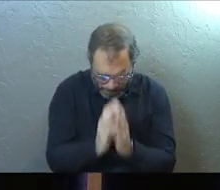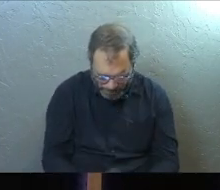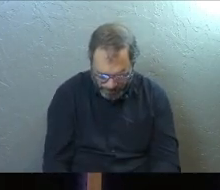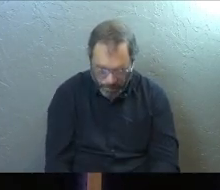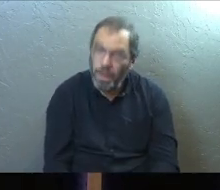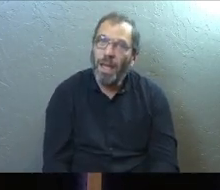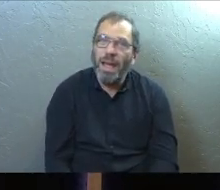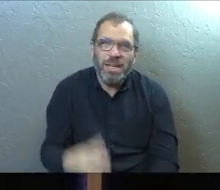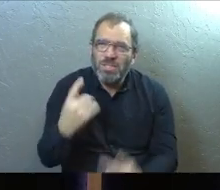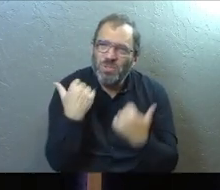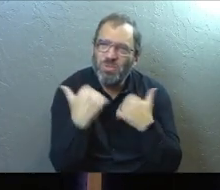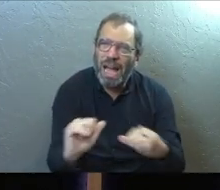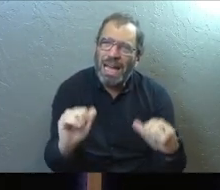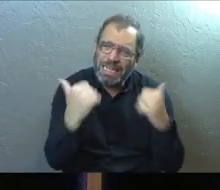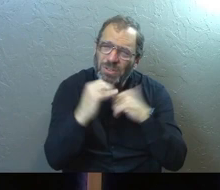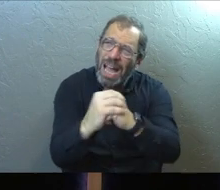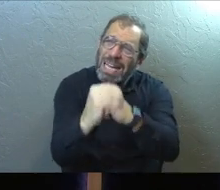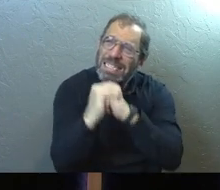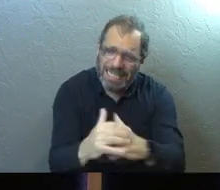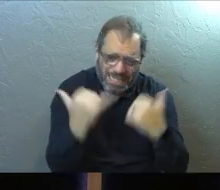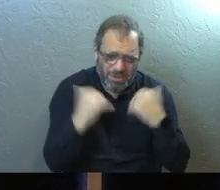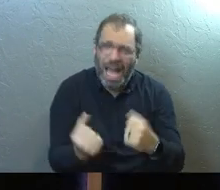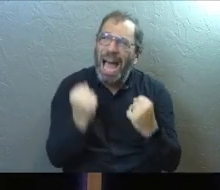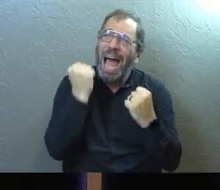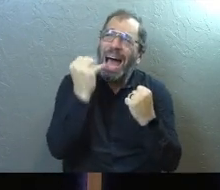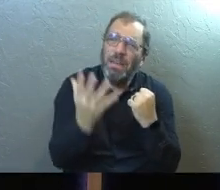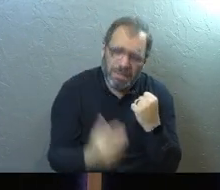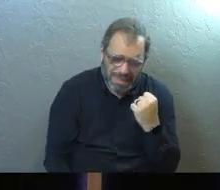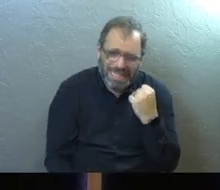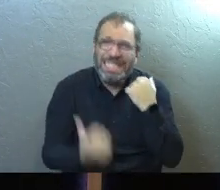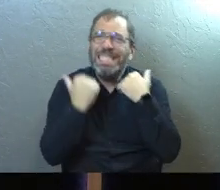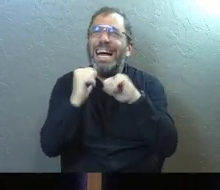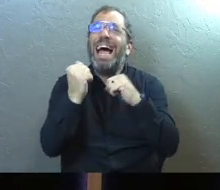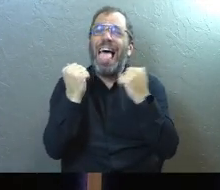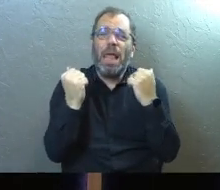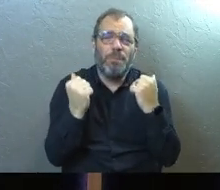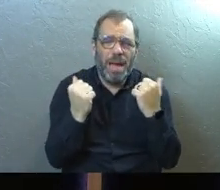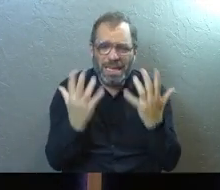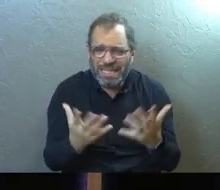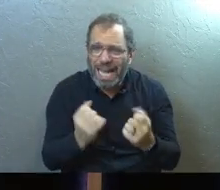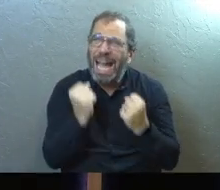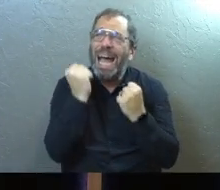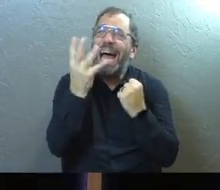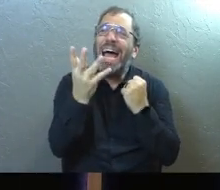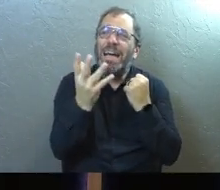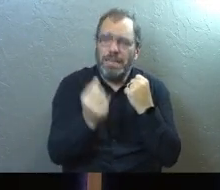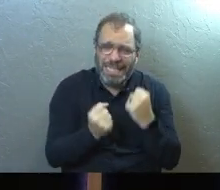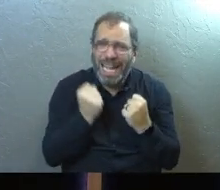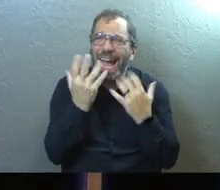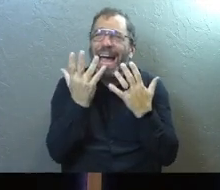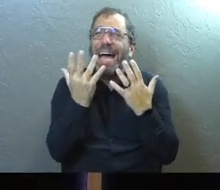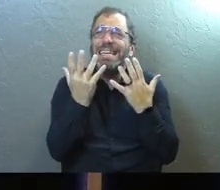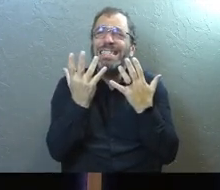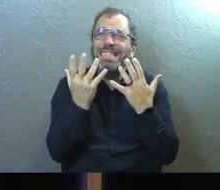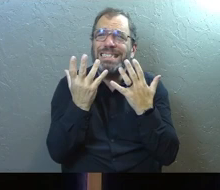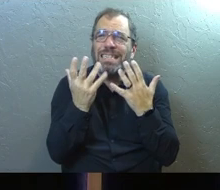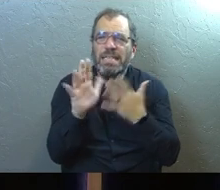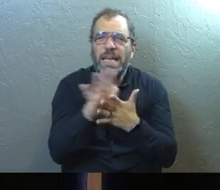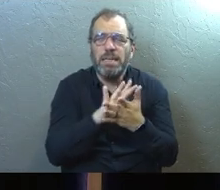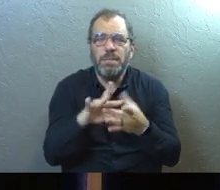We've even tried. You've even tried to worship. You've even tried to, to sing and the words just don't even come out of you. It's like a spiritual